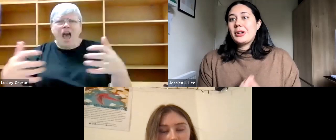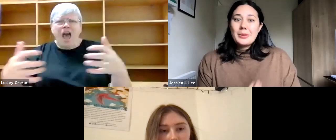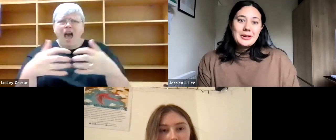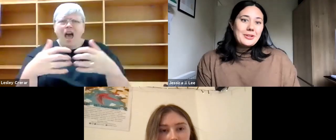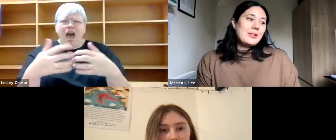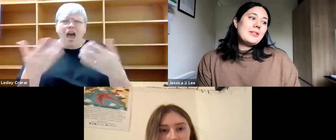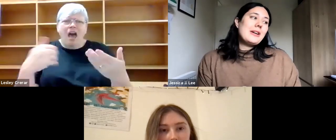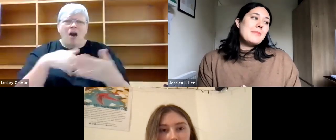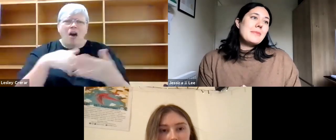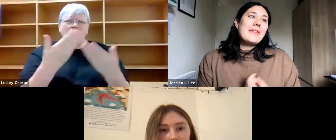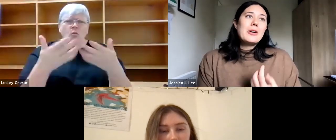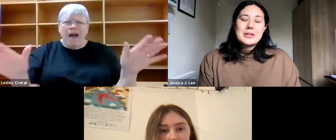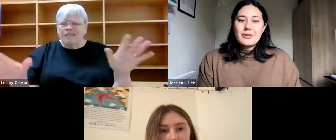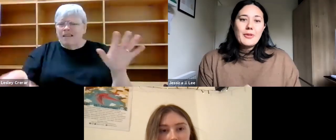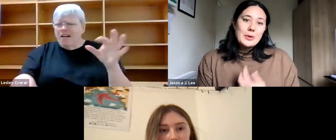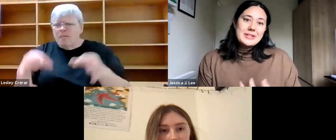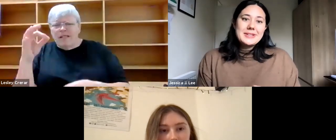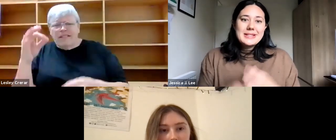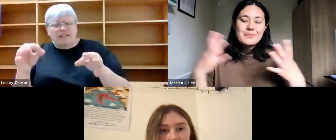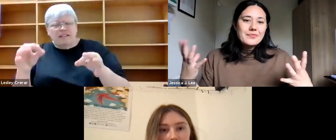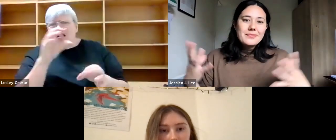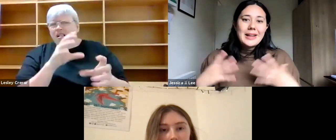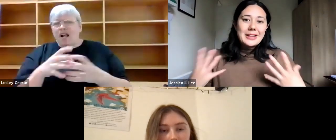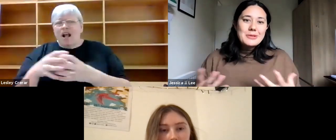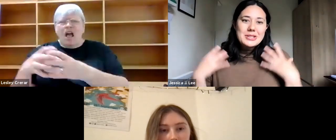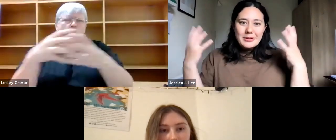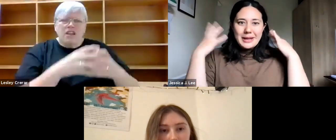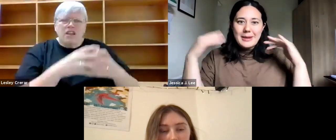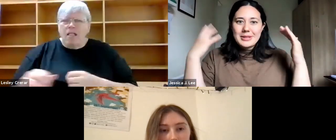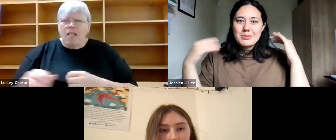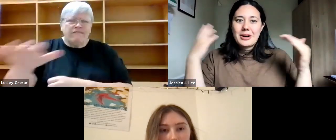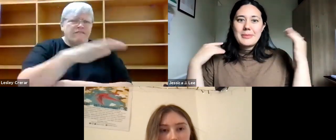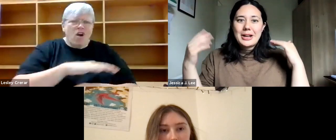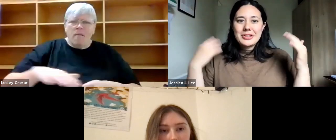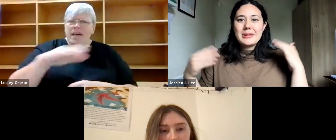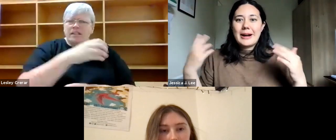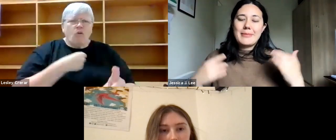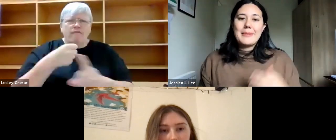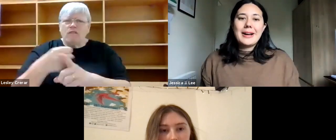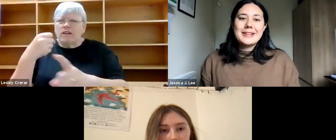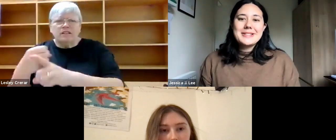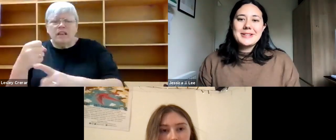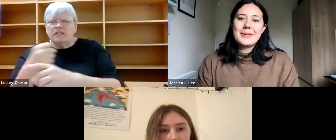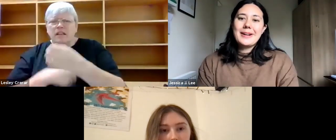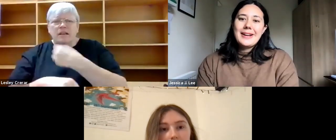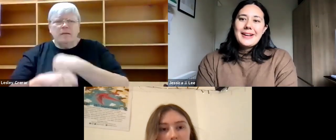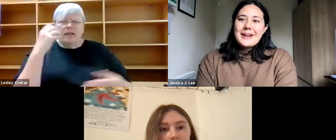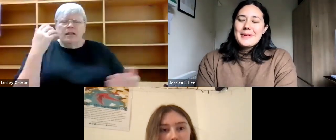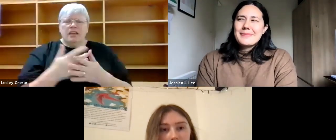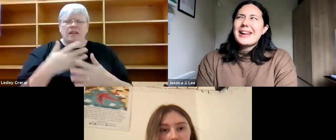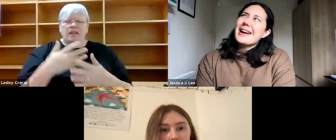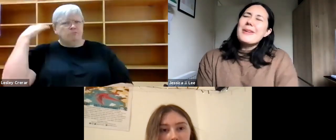colonial environmental forces. I think it just sort of became this preoccupation in the back of my mind. So